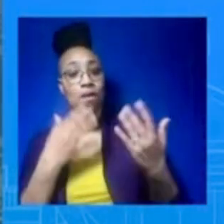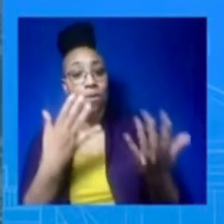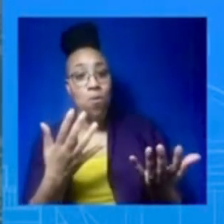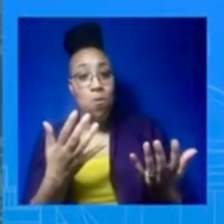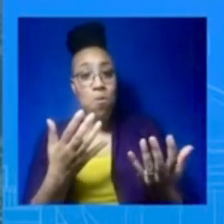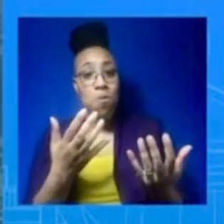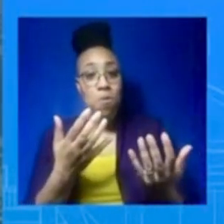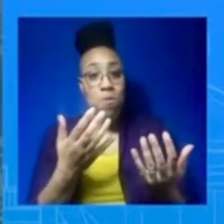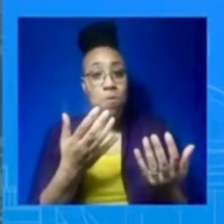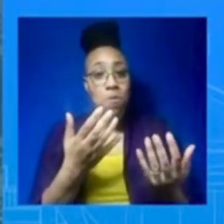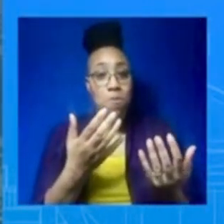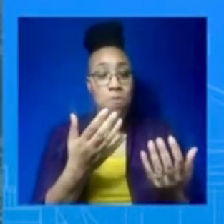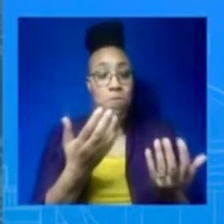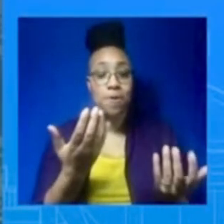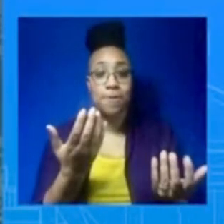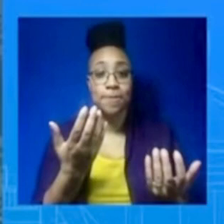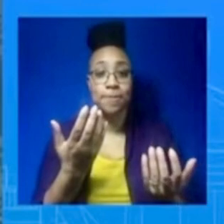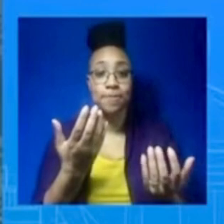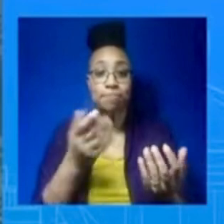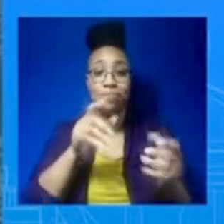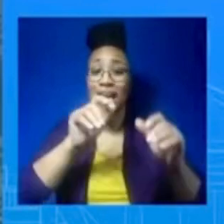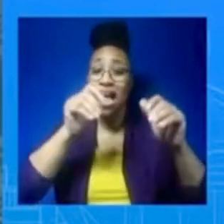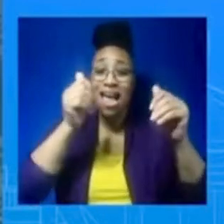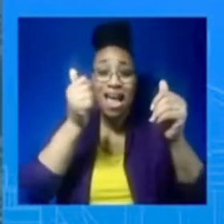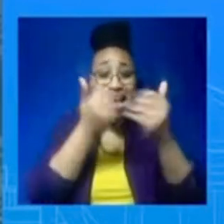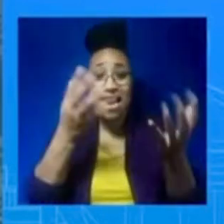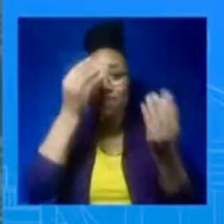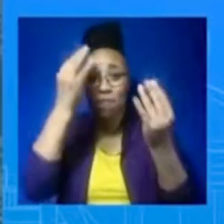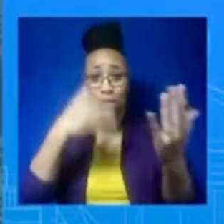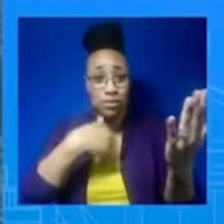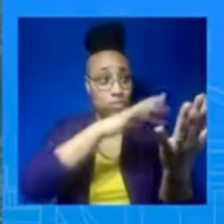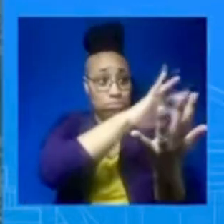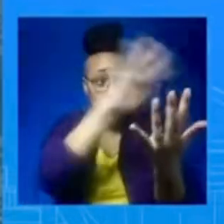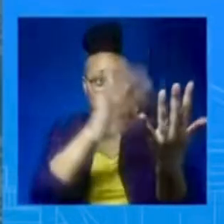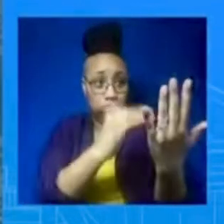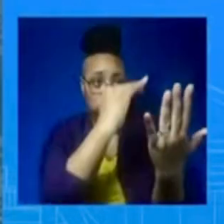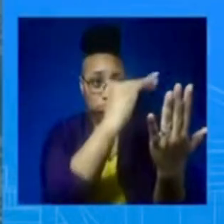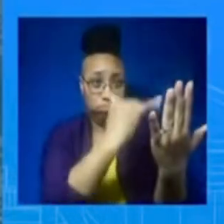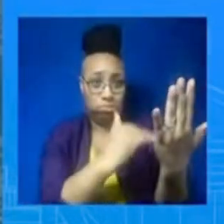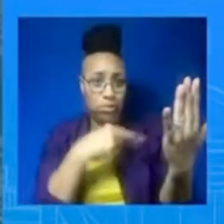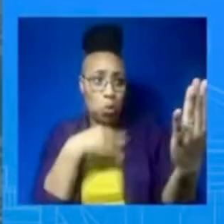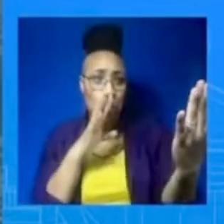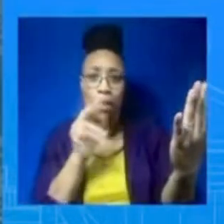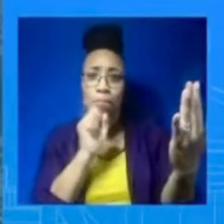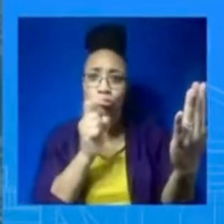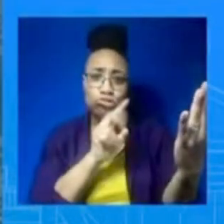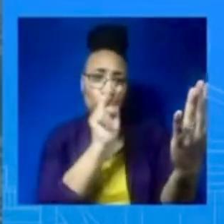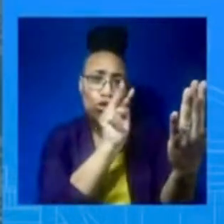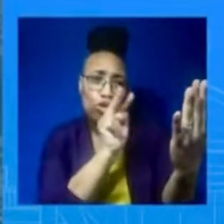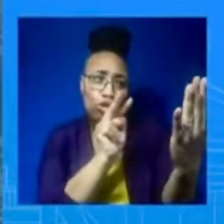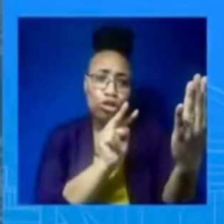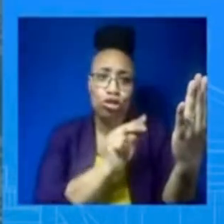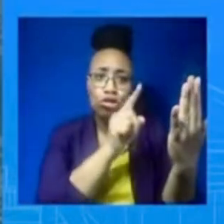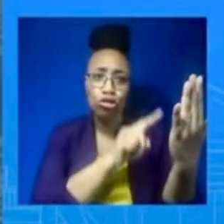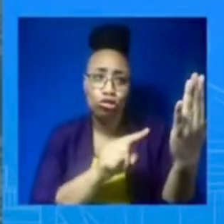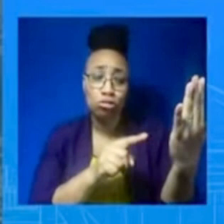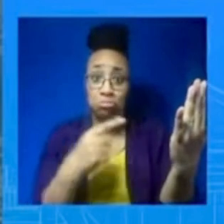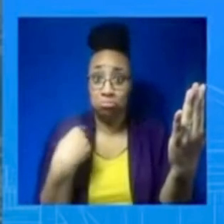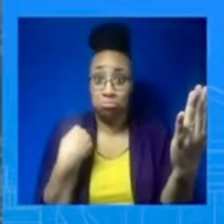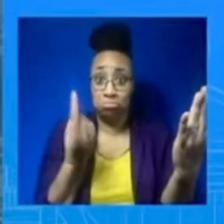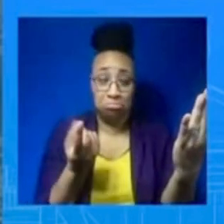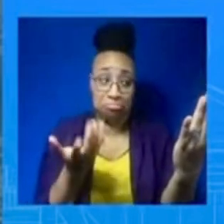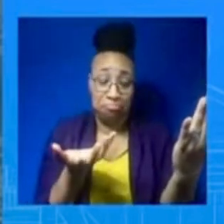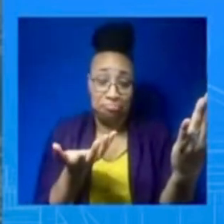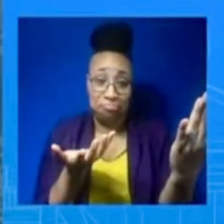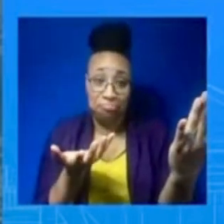not believe that they were able to get anything additive to what already they were able to get through other sources